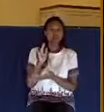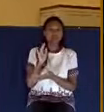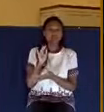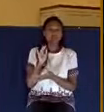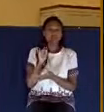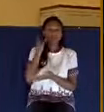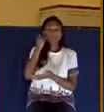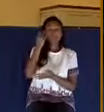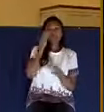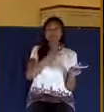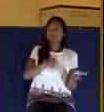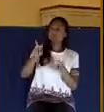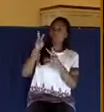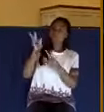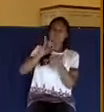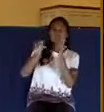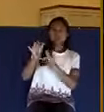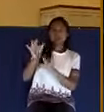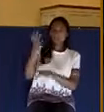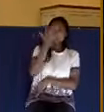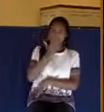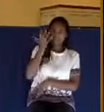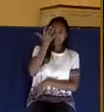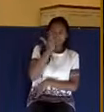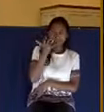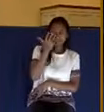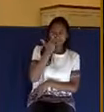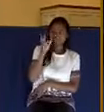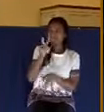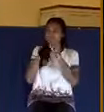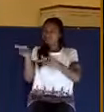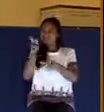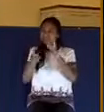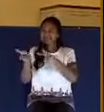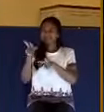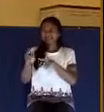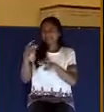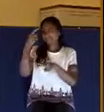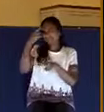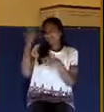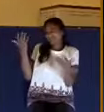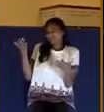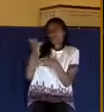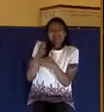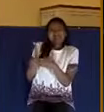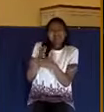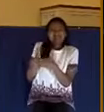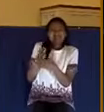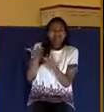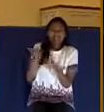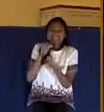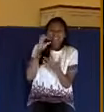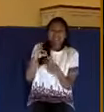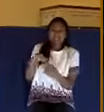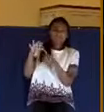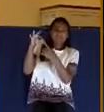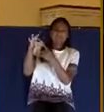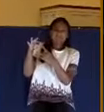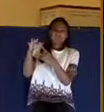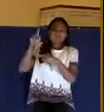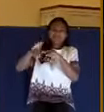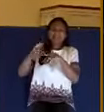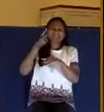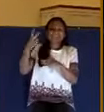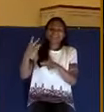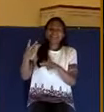If you look at Jesus on his outward appearance, you wouldn't think that much. You wouldn't see what he really was. So that's why we